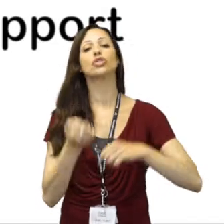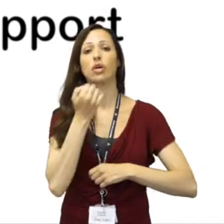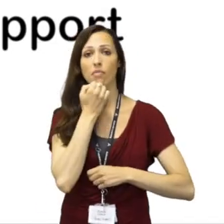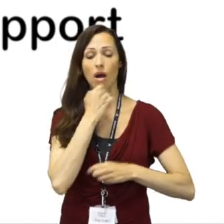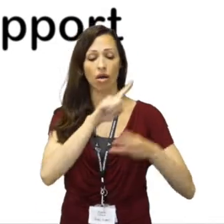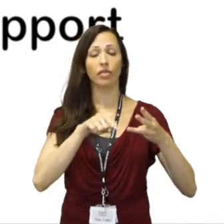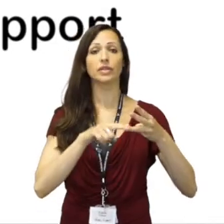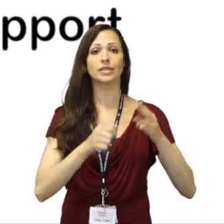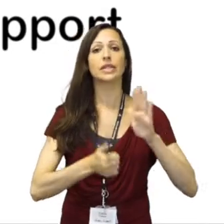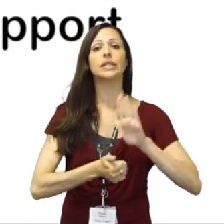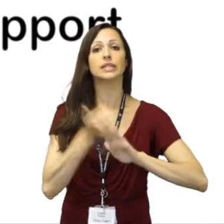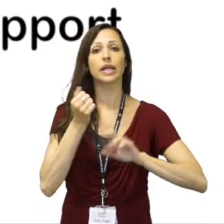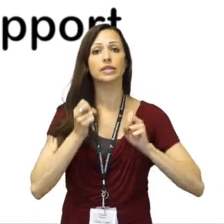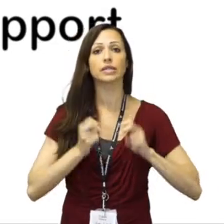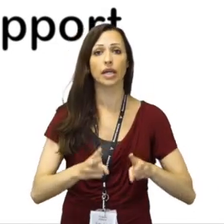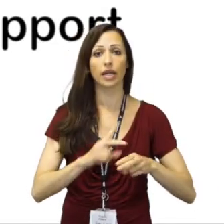support.